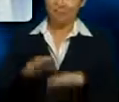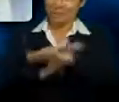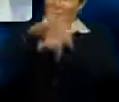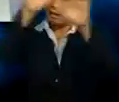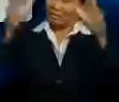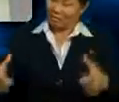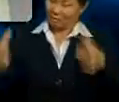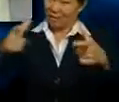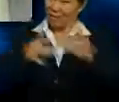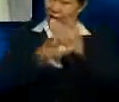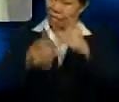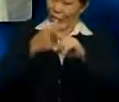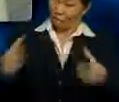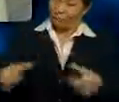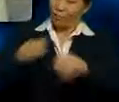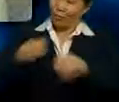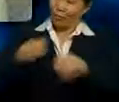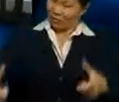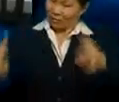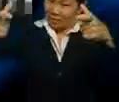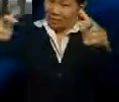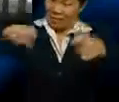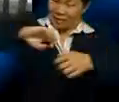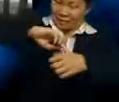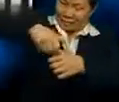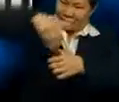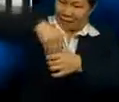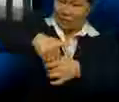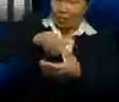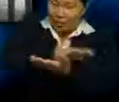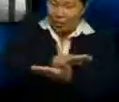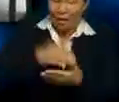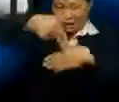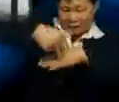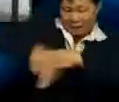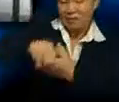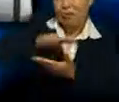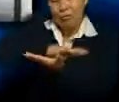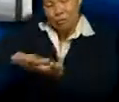The from the clarifier tank is then tapped into the purifier to remove dirt and moisture.